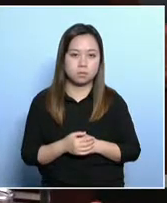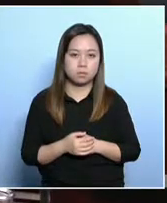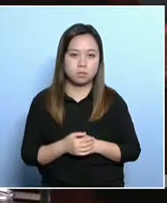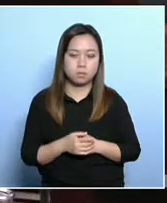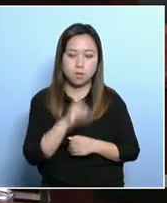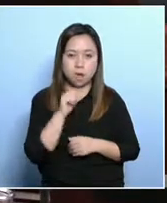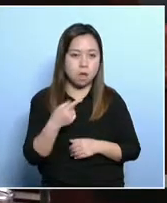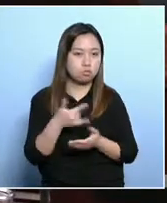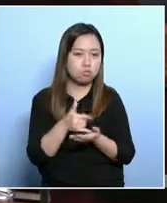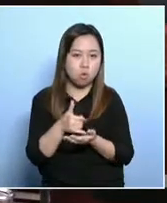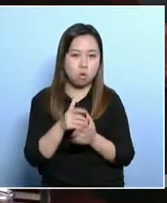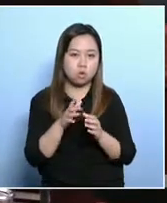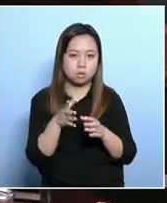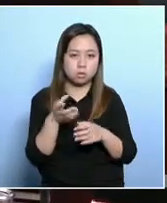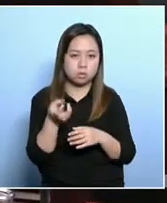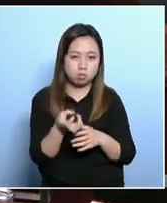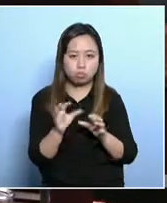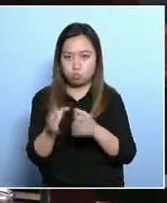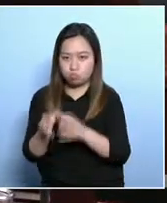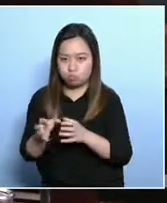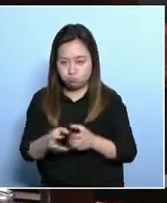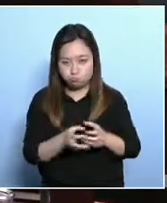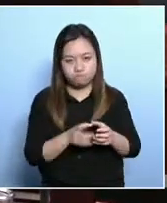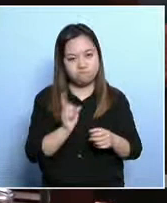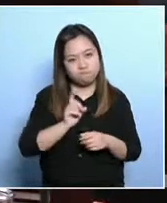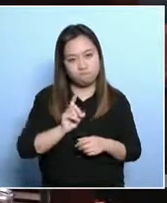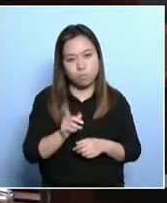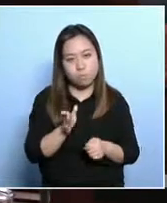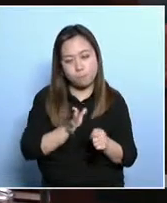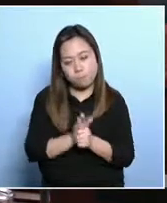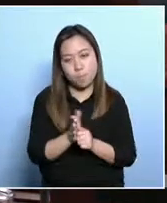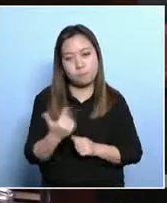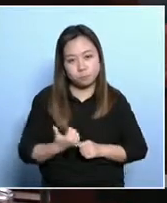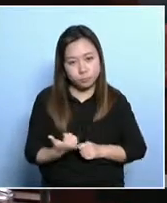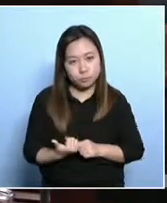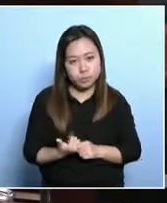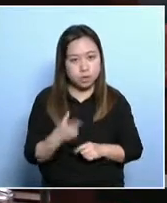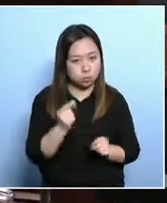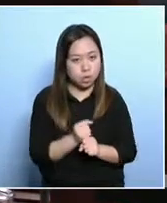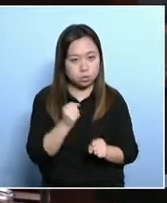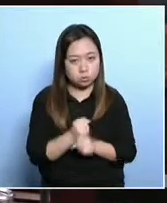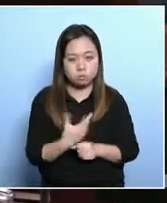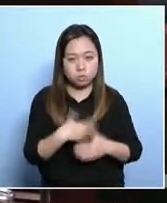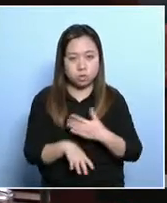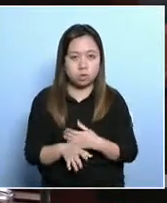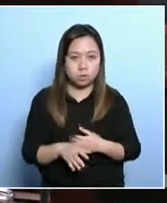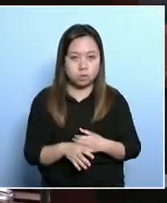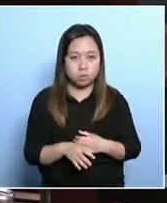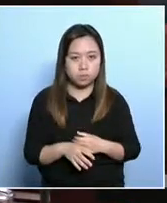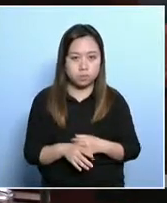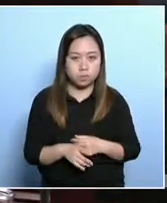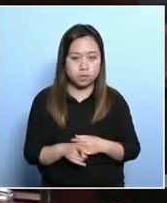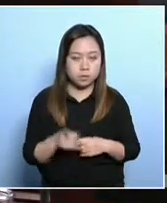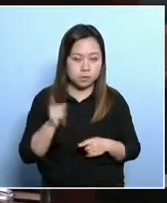but not initially when they were hired. And for the other disadvantaged groups, how can